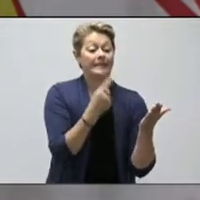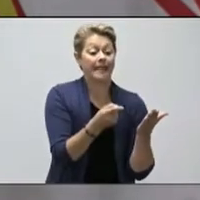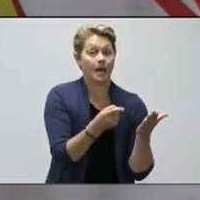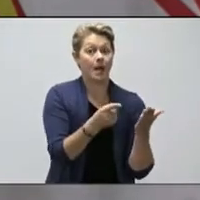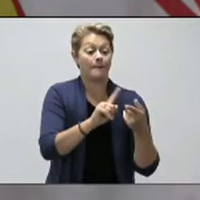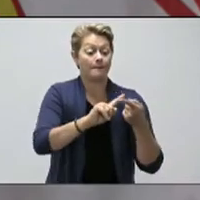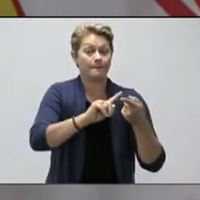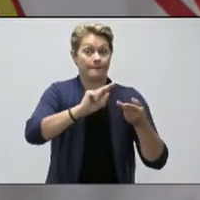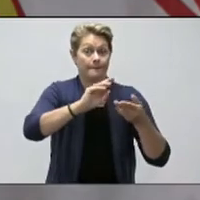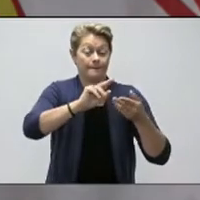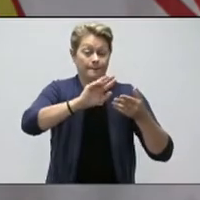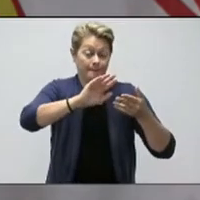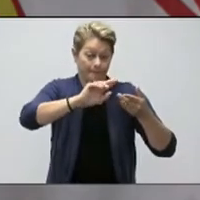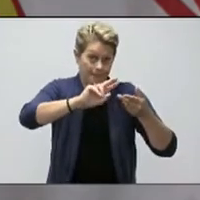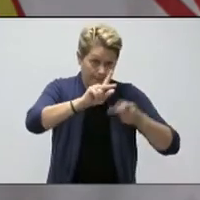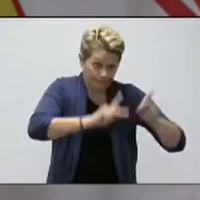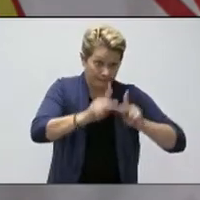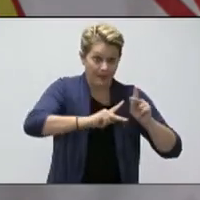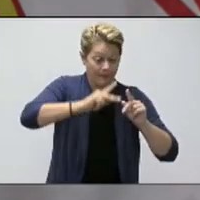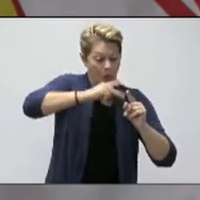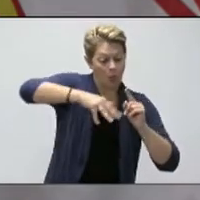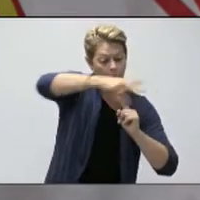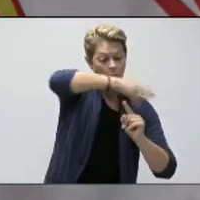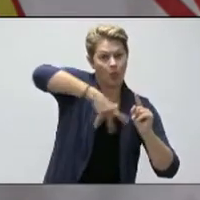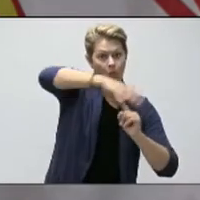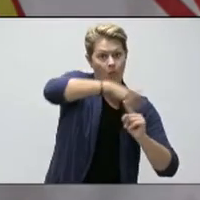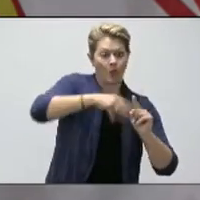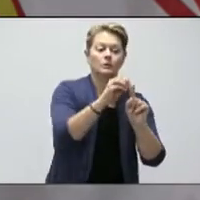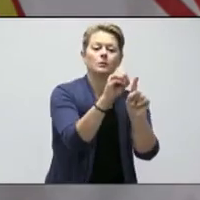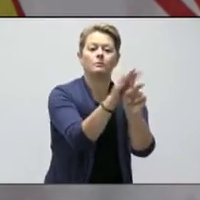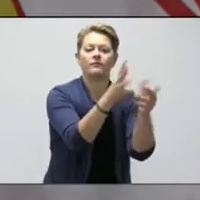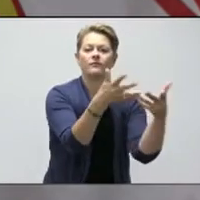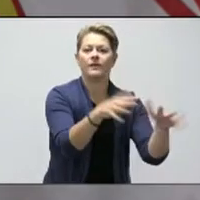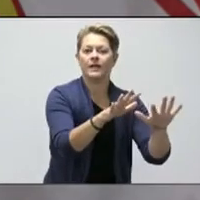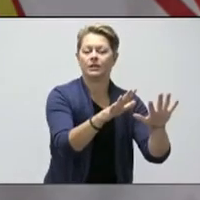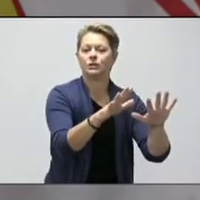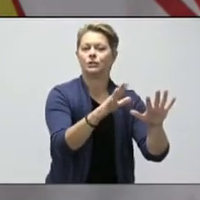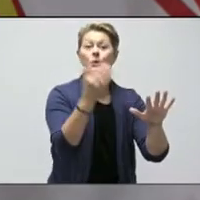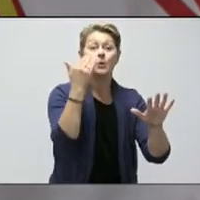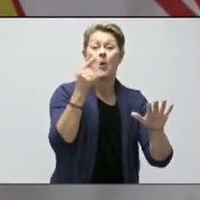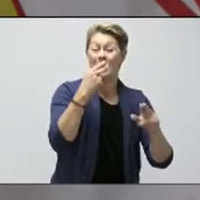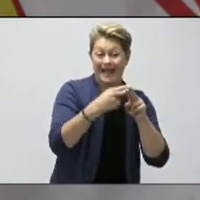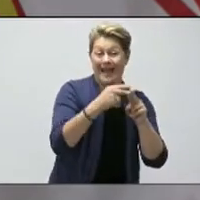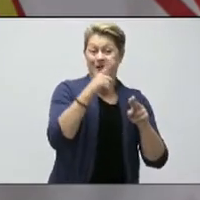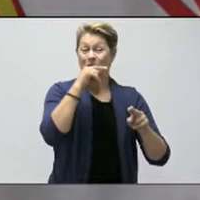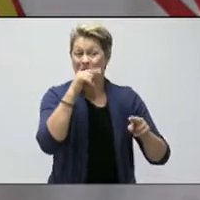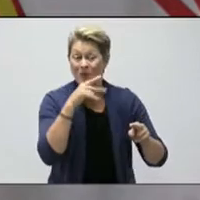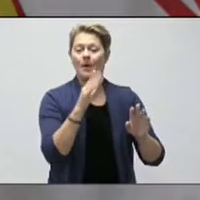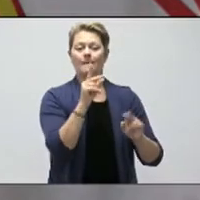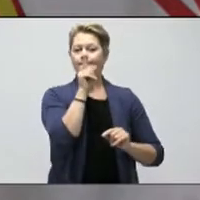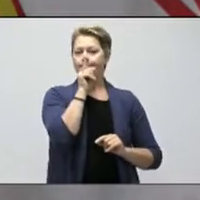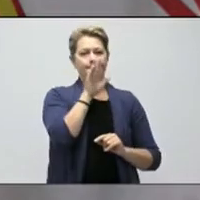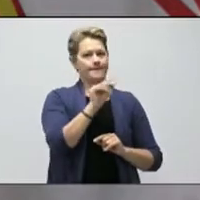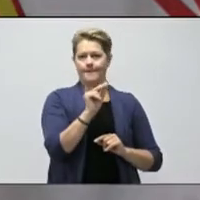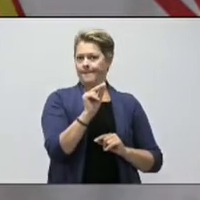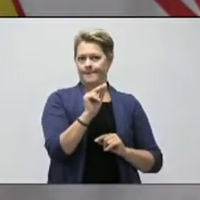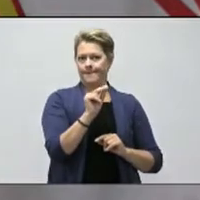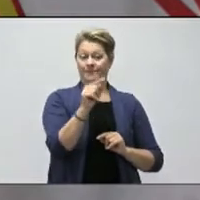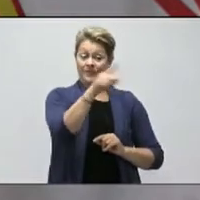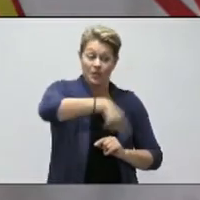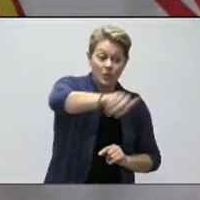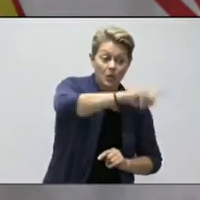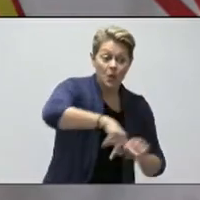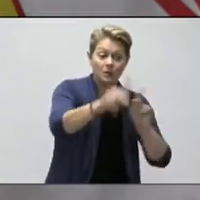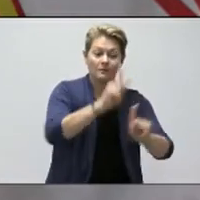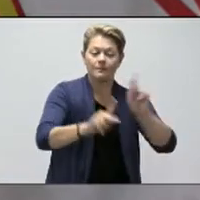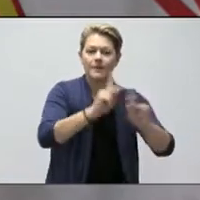been exposed. That is done anonymously, and the people who get that notification don't